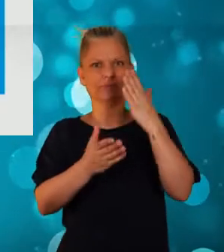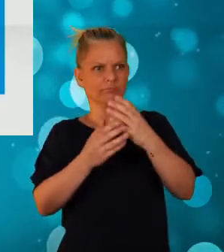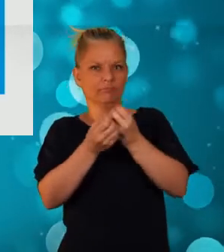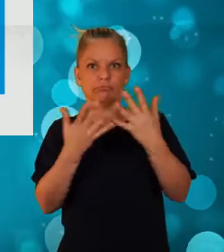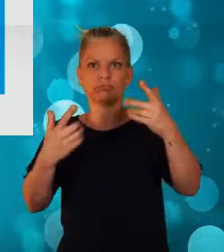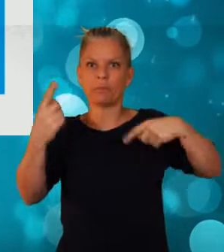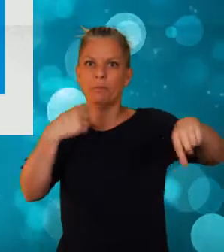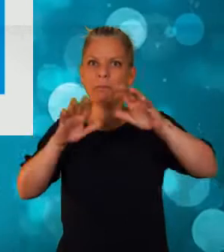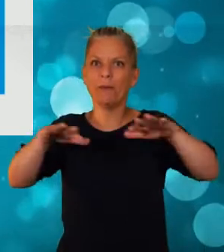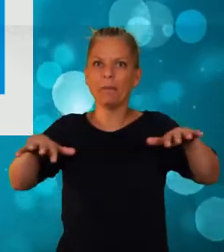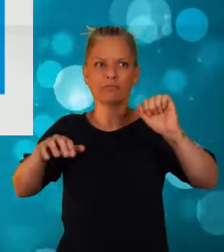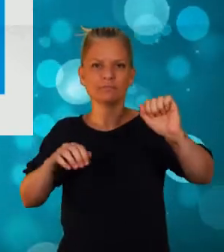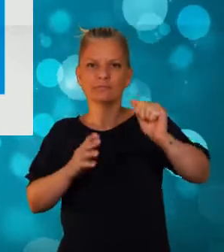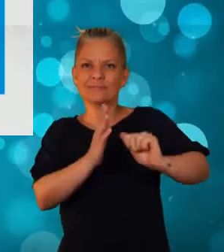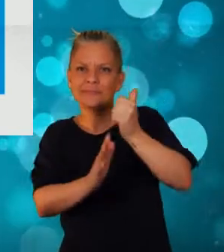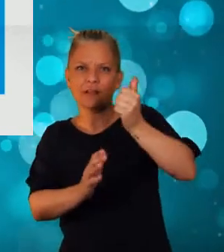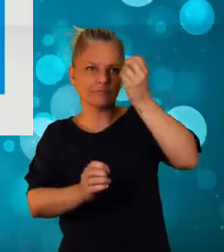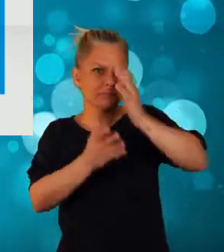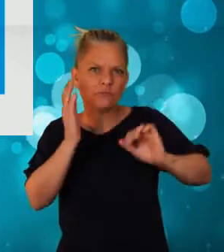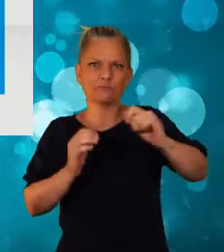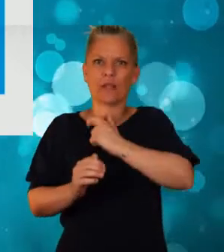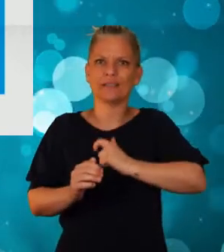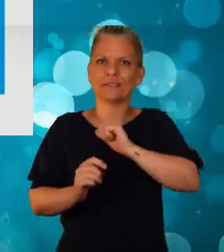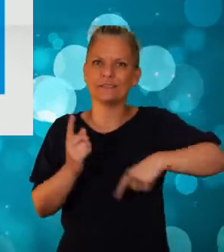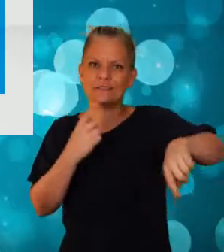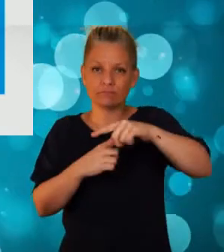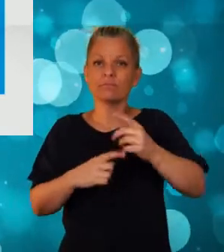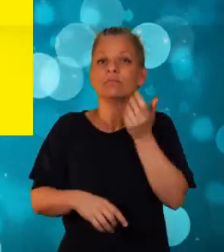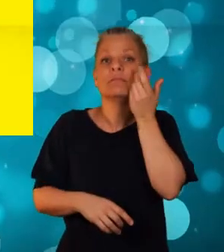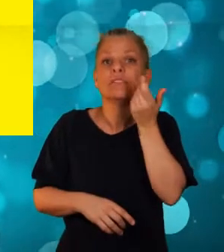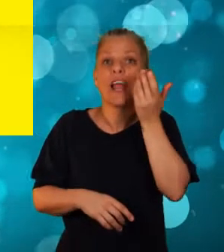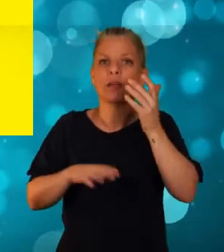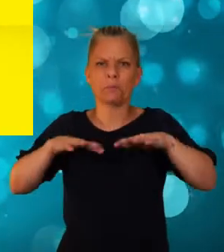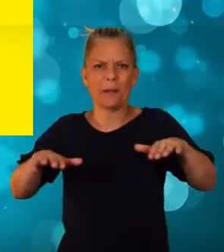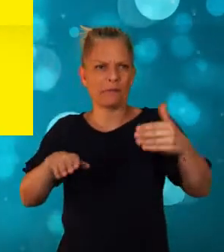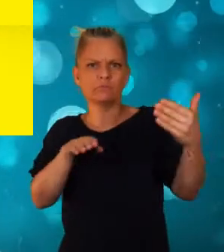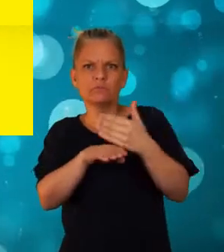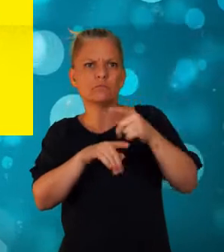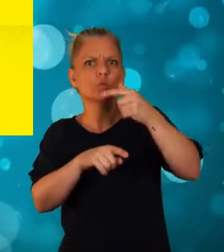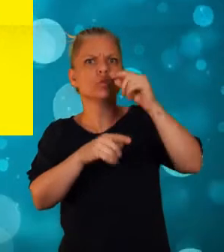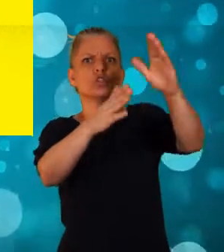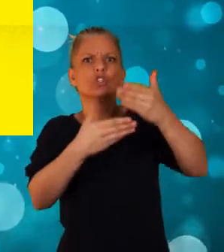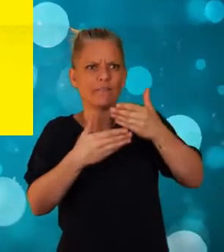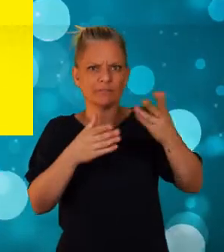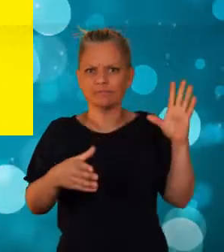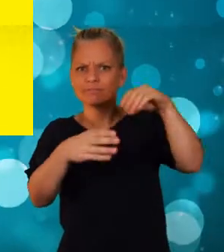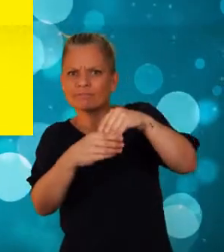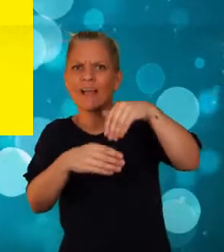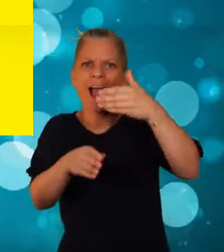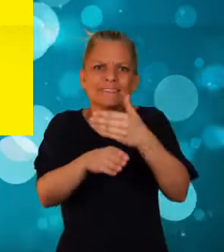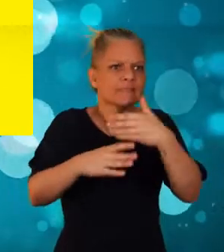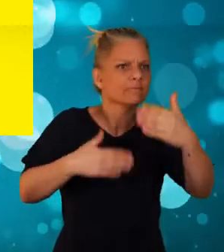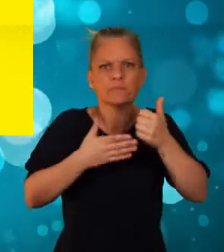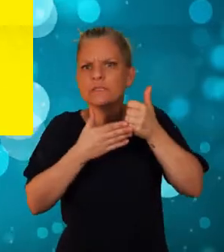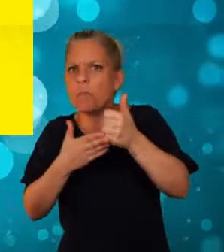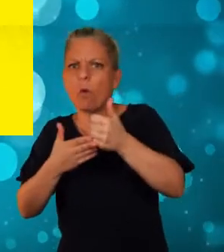Our communities are made up of people with lots of skills, experiences and identities. Every day people use services and